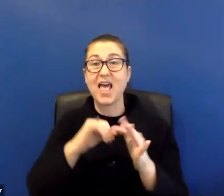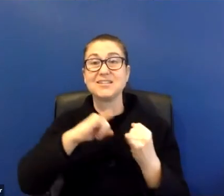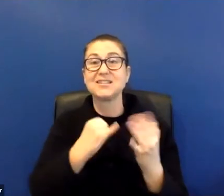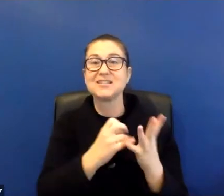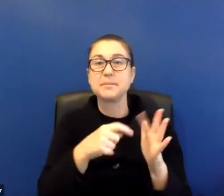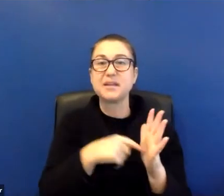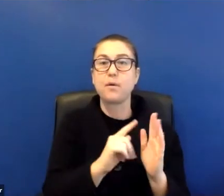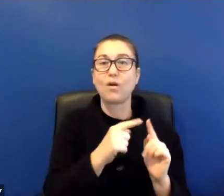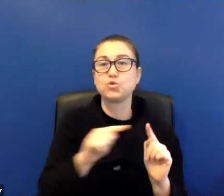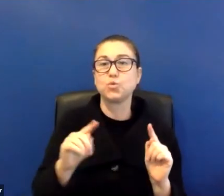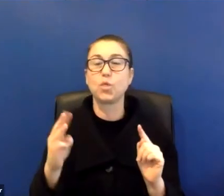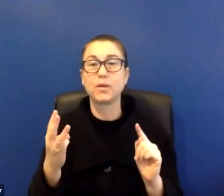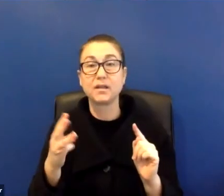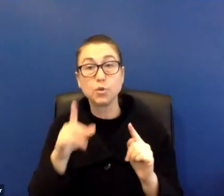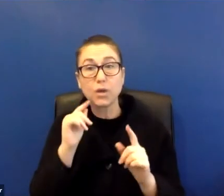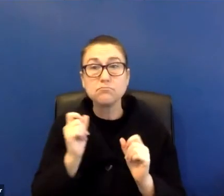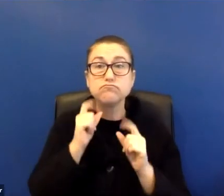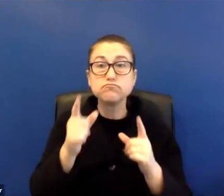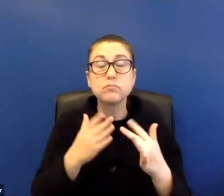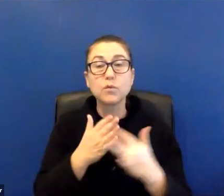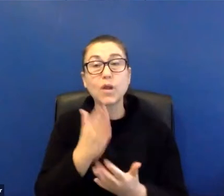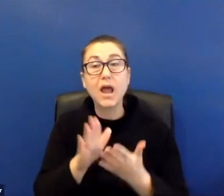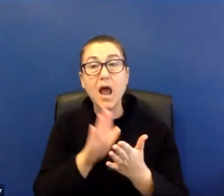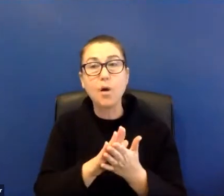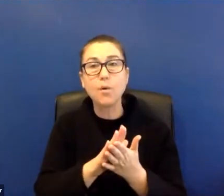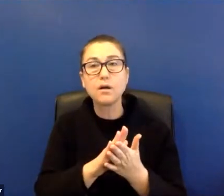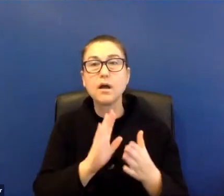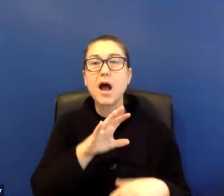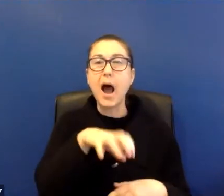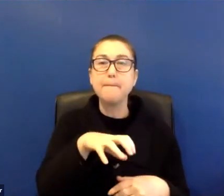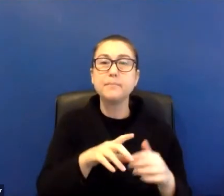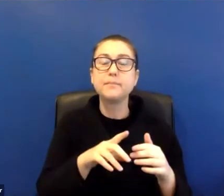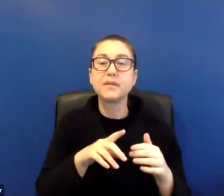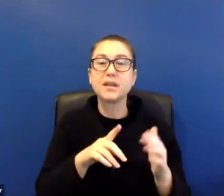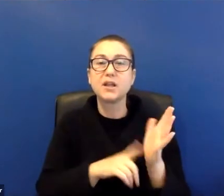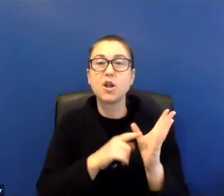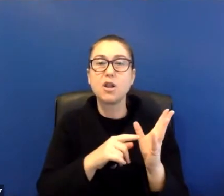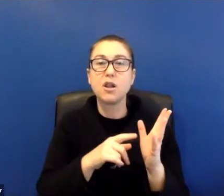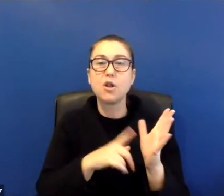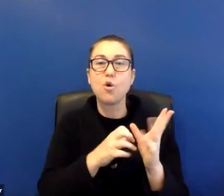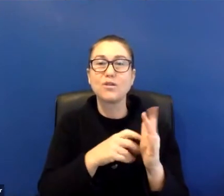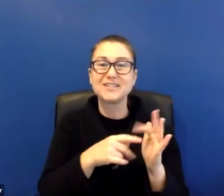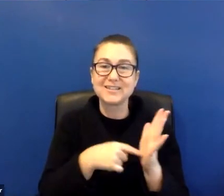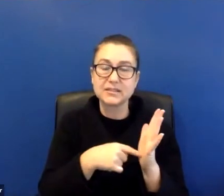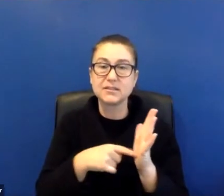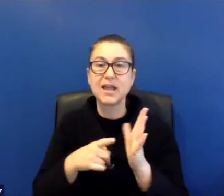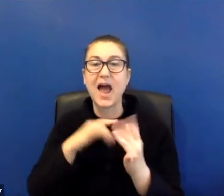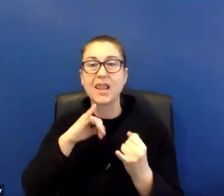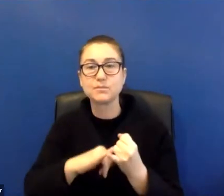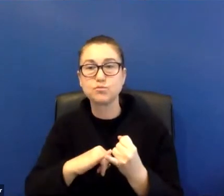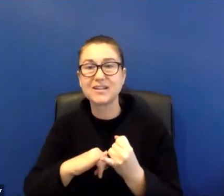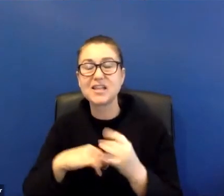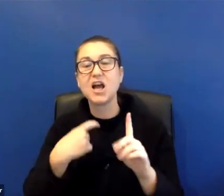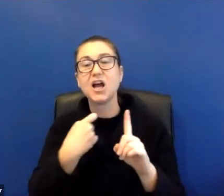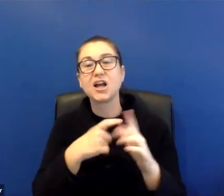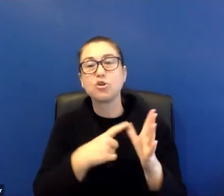3. You can attend either through the main hub in Launceston or the state hubs in Toowoomba, Alice Springs, Karratha